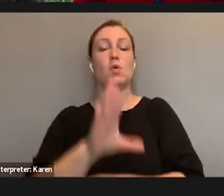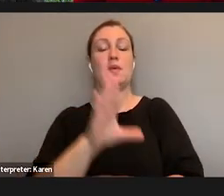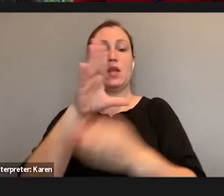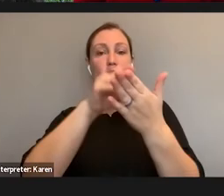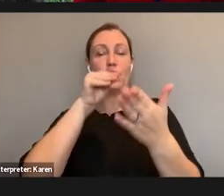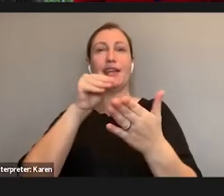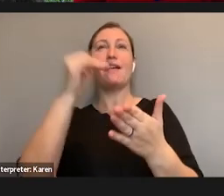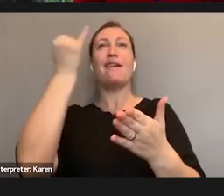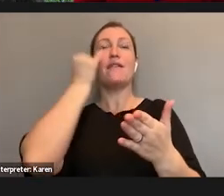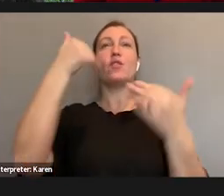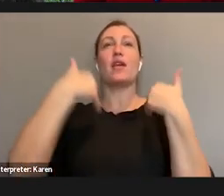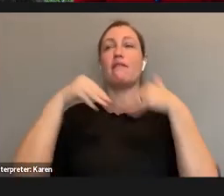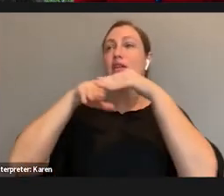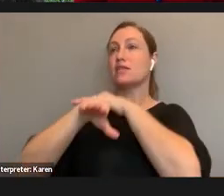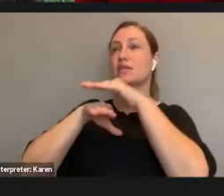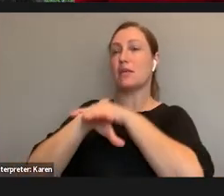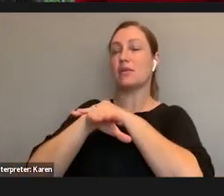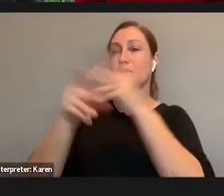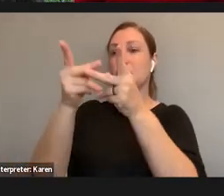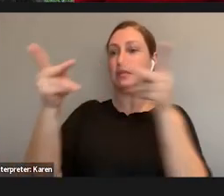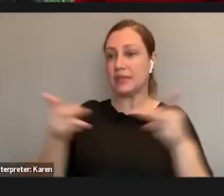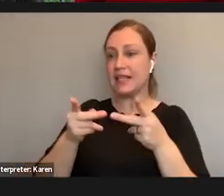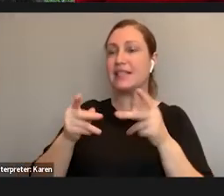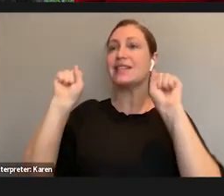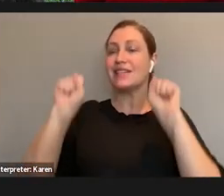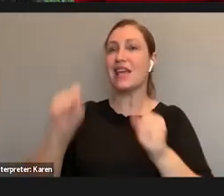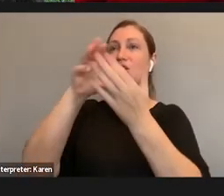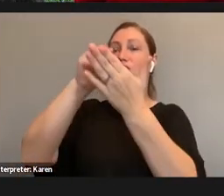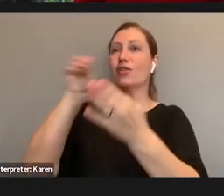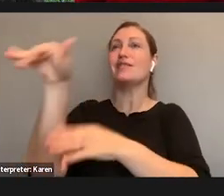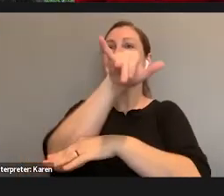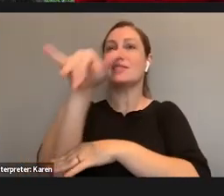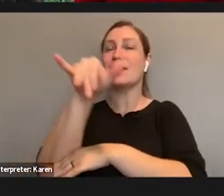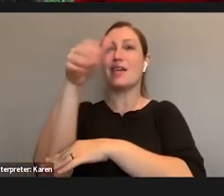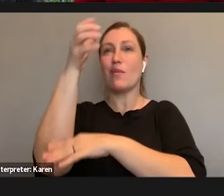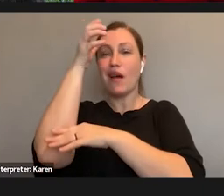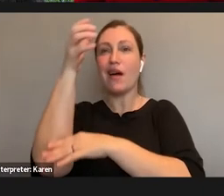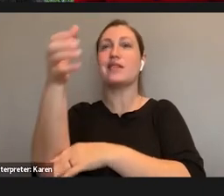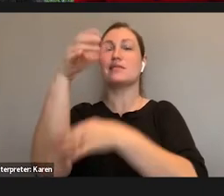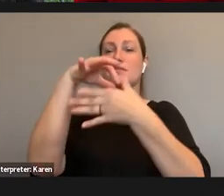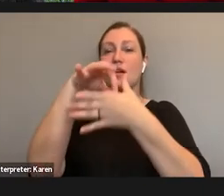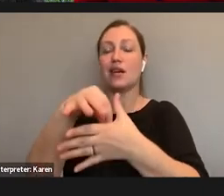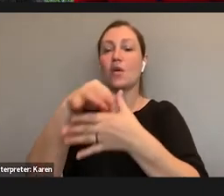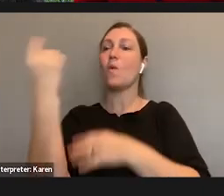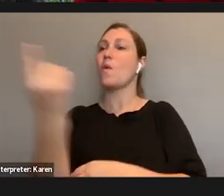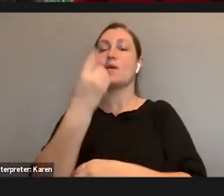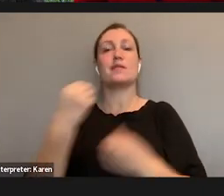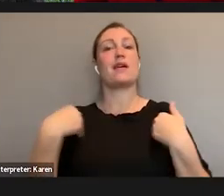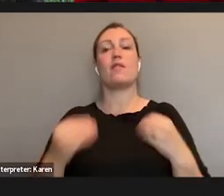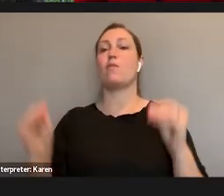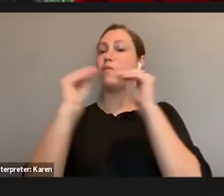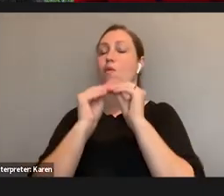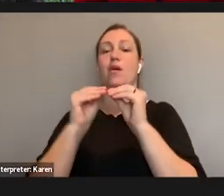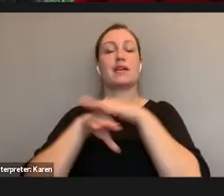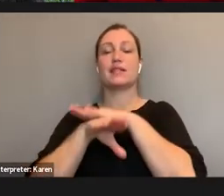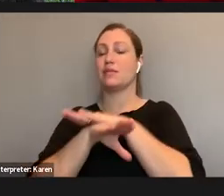to learn that same concept. There almost always is a more accessible option. Many times we pick